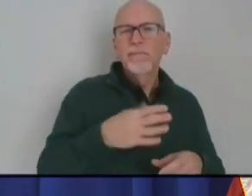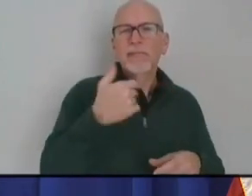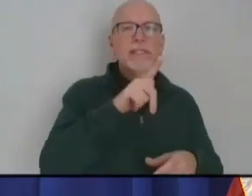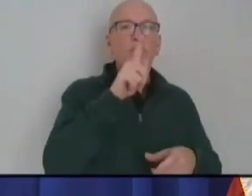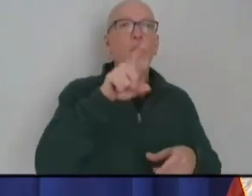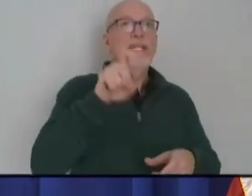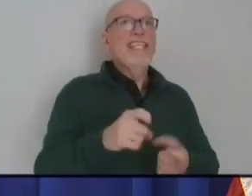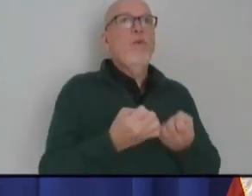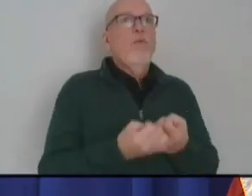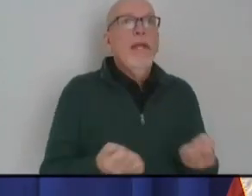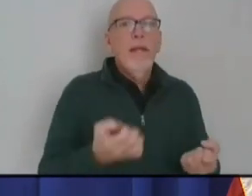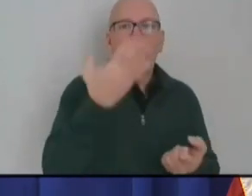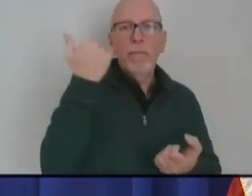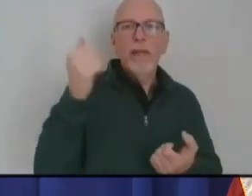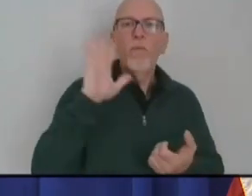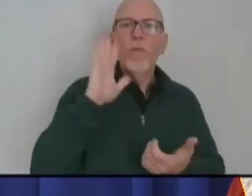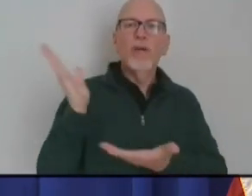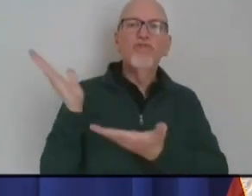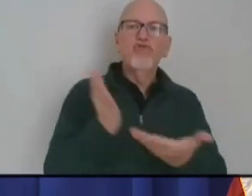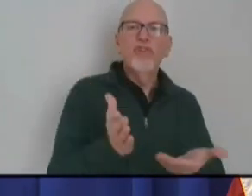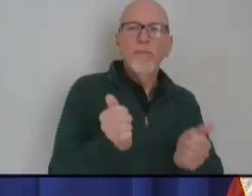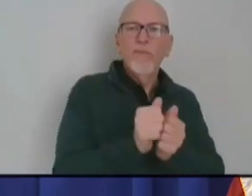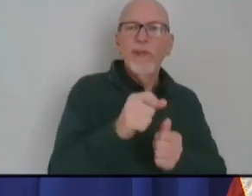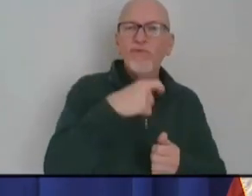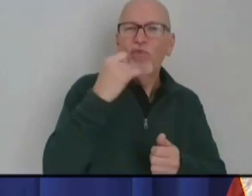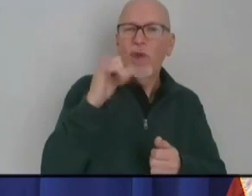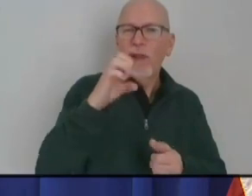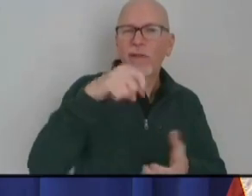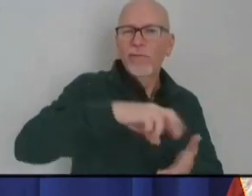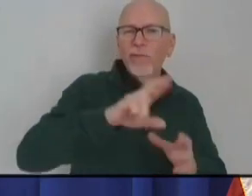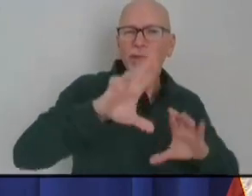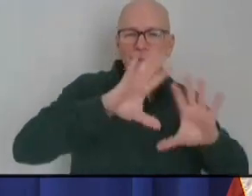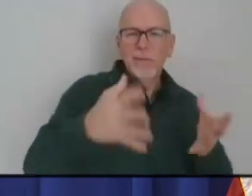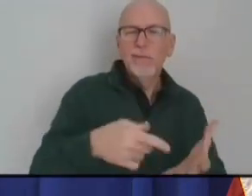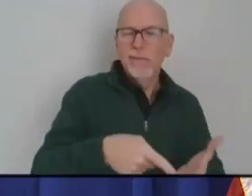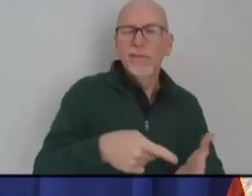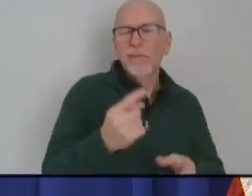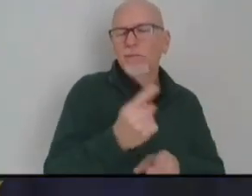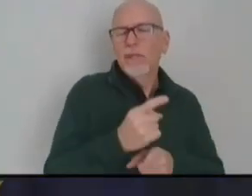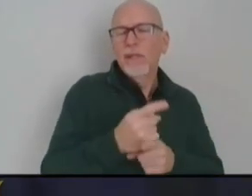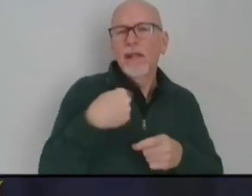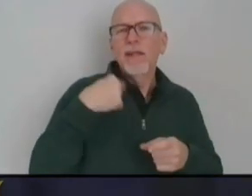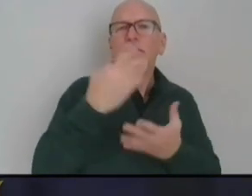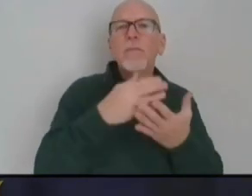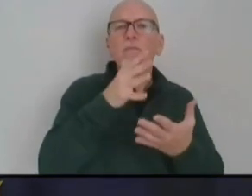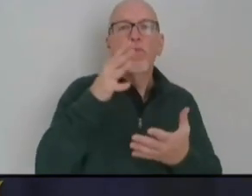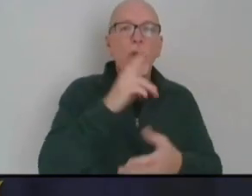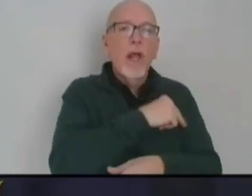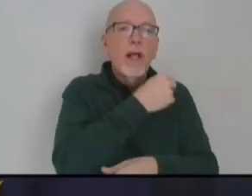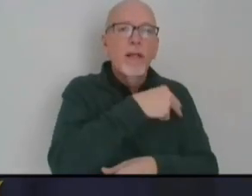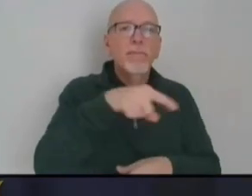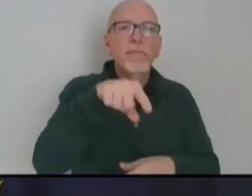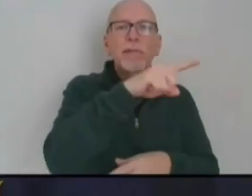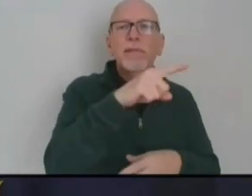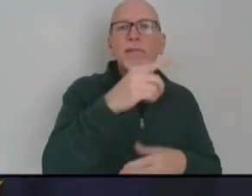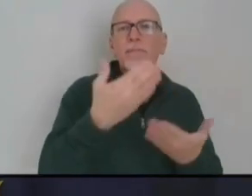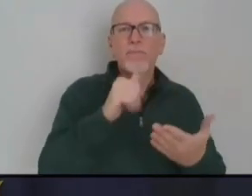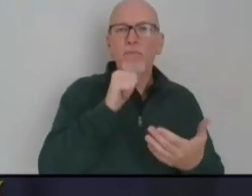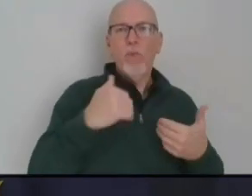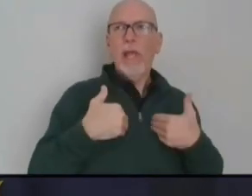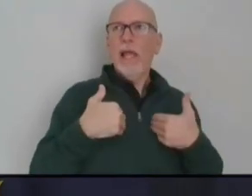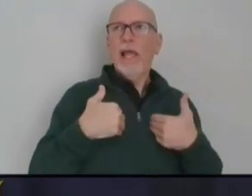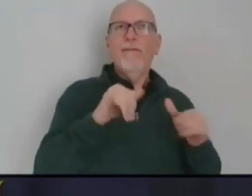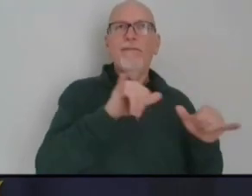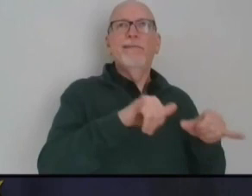equipment because it's coming shipped in that. Is that right? I was just wondering as far as I think some rural hospitals and rural areas might not have the